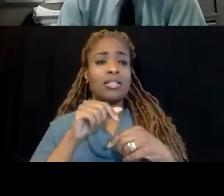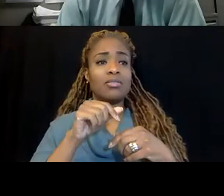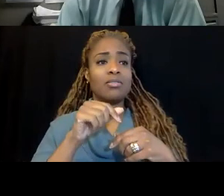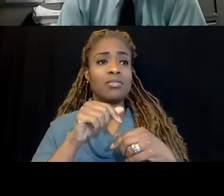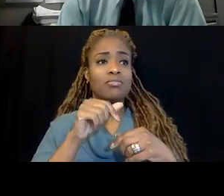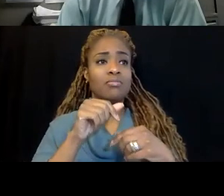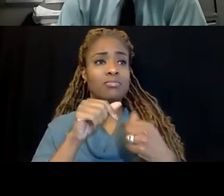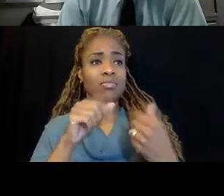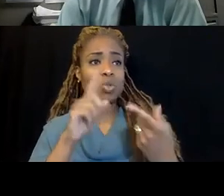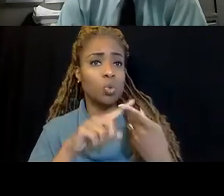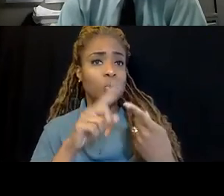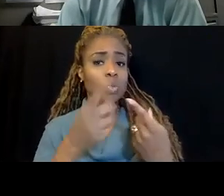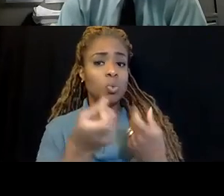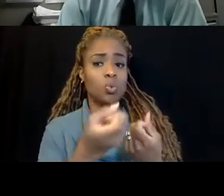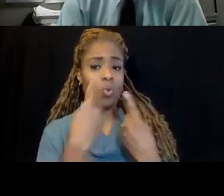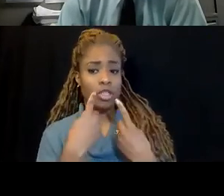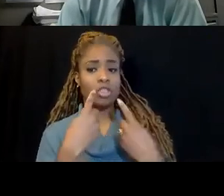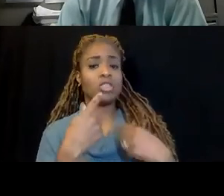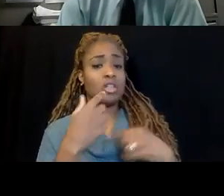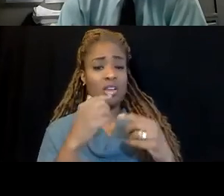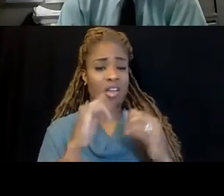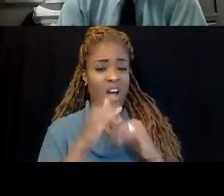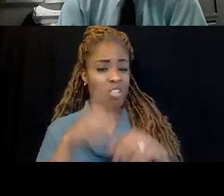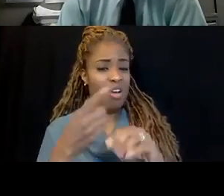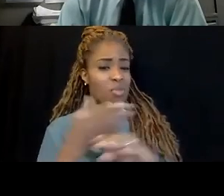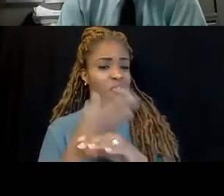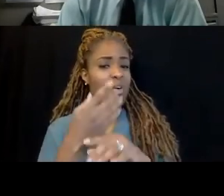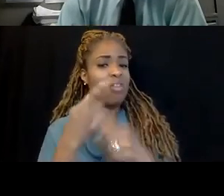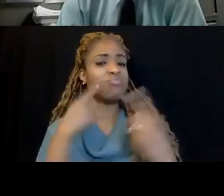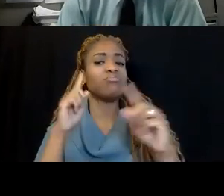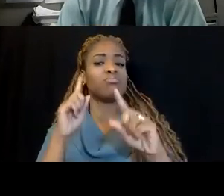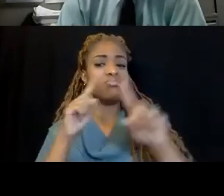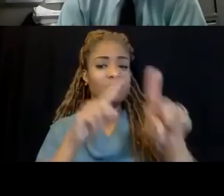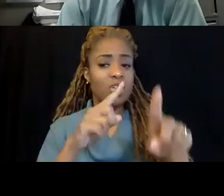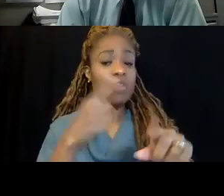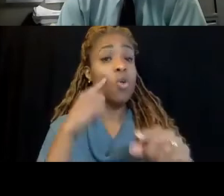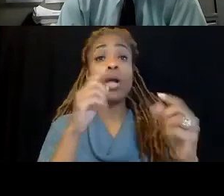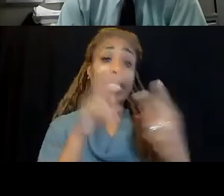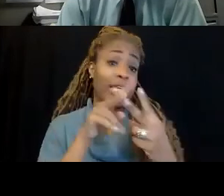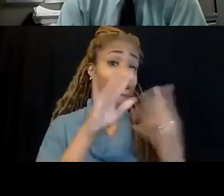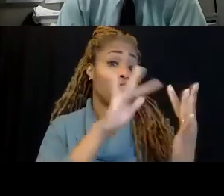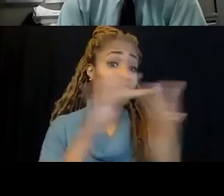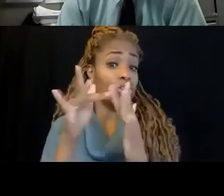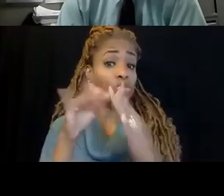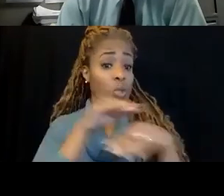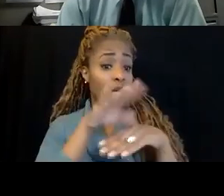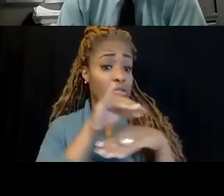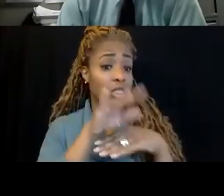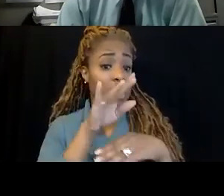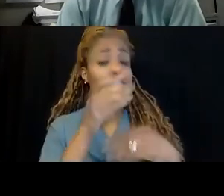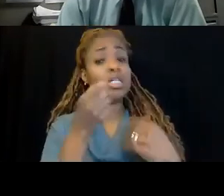or a question for them to come out and have either a virtual consultation or on-site consultation?